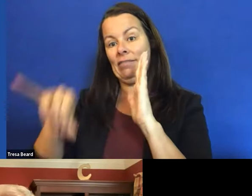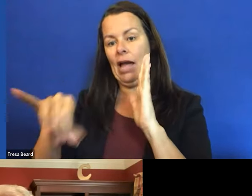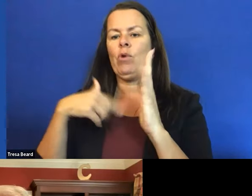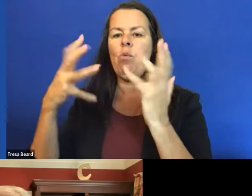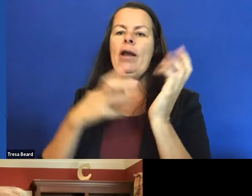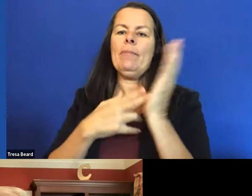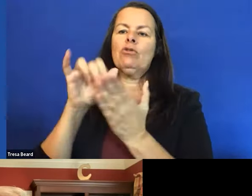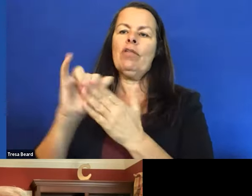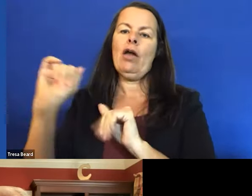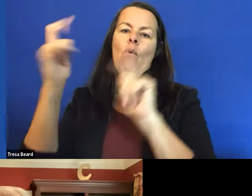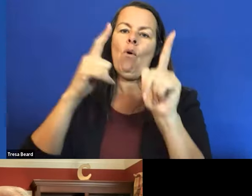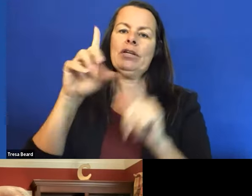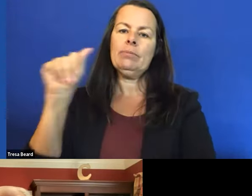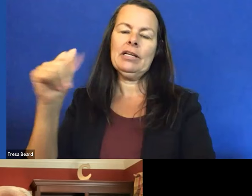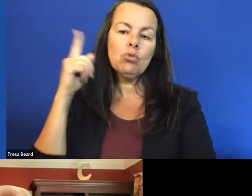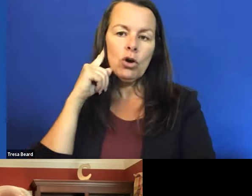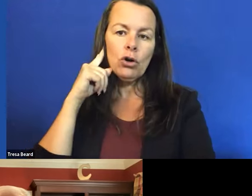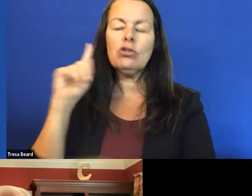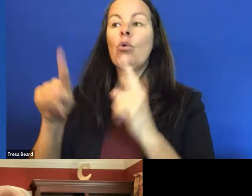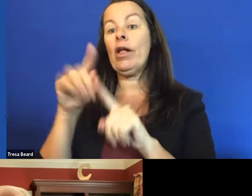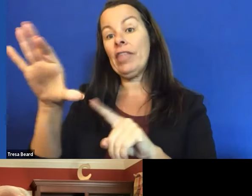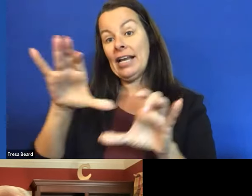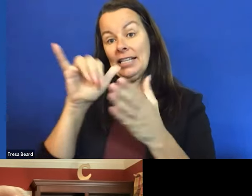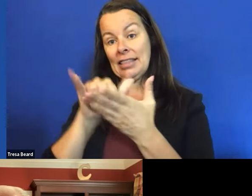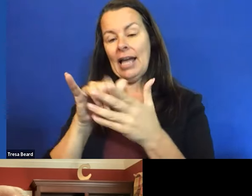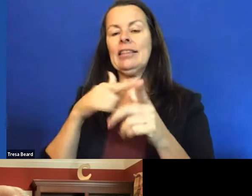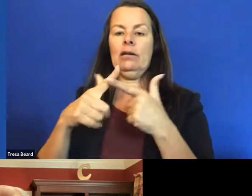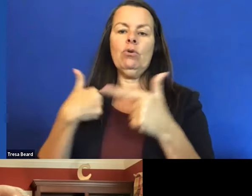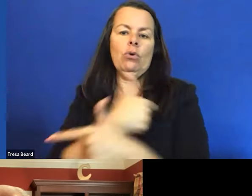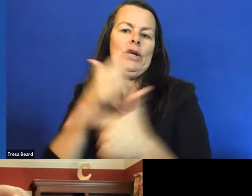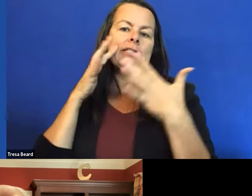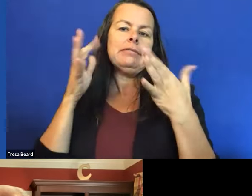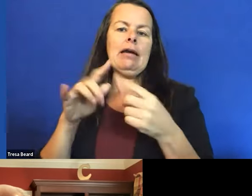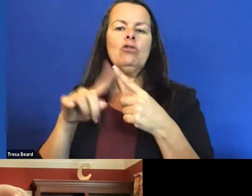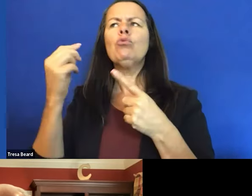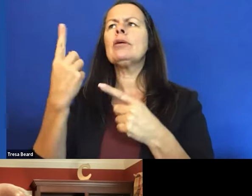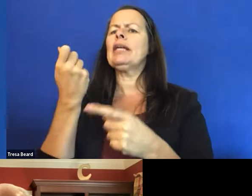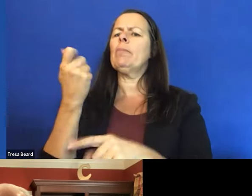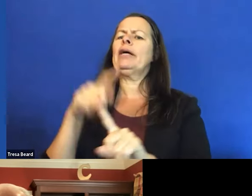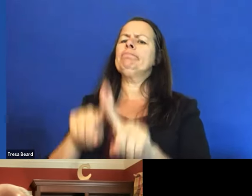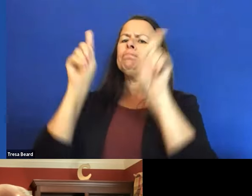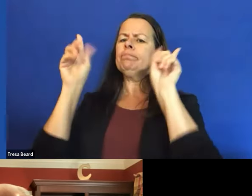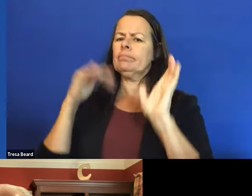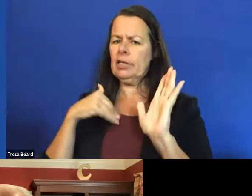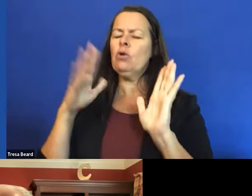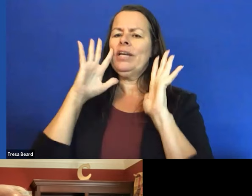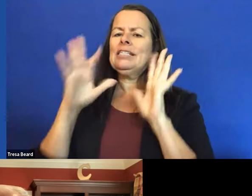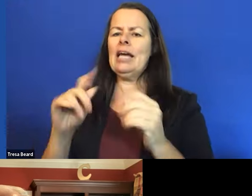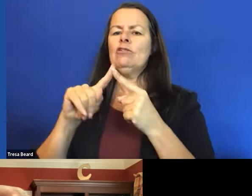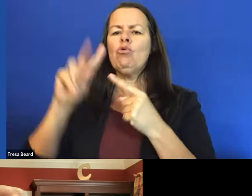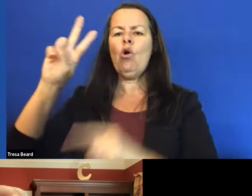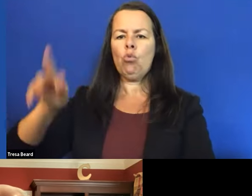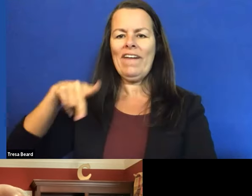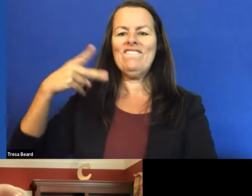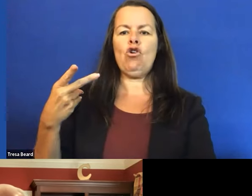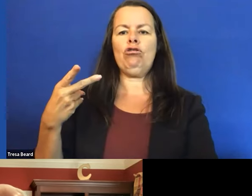disabilities were there. So when they did that, we decided to do something that's unusual. We decided to reverse the Supreme Court decision